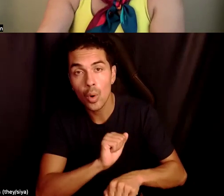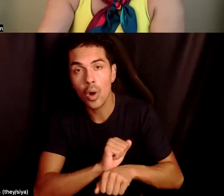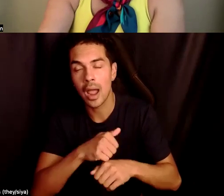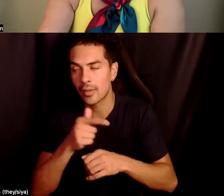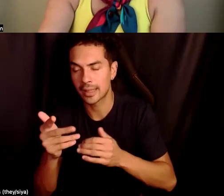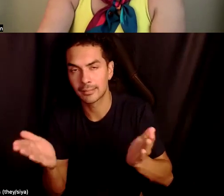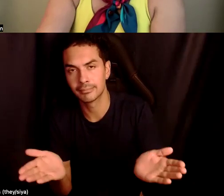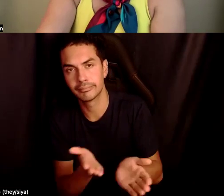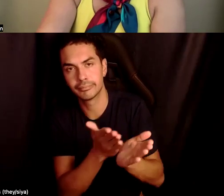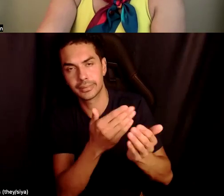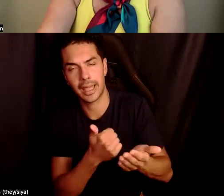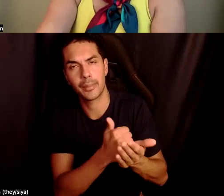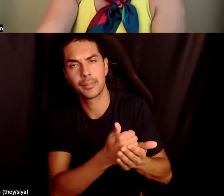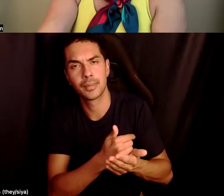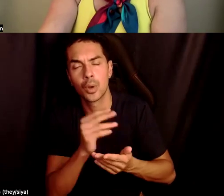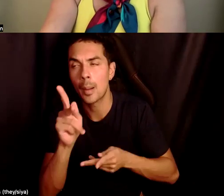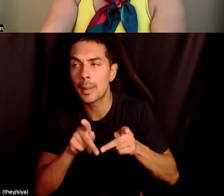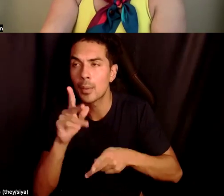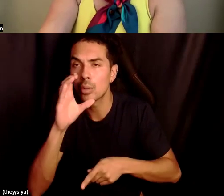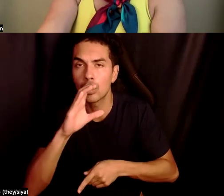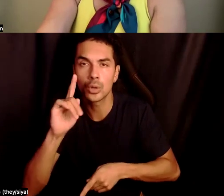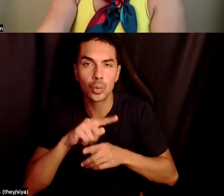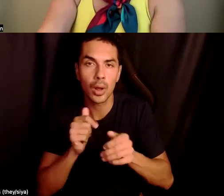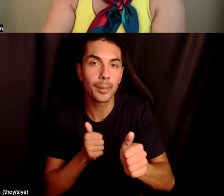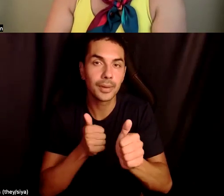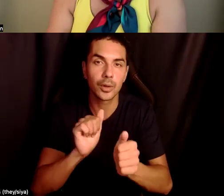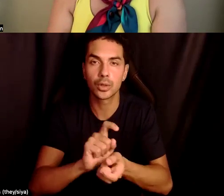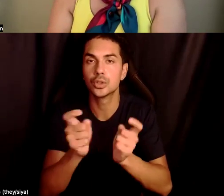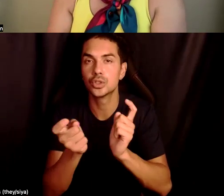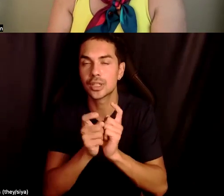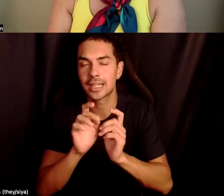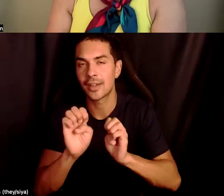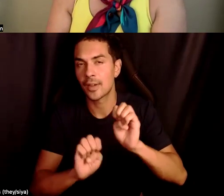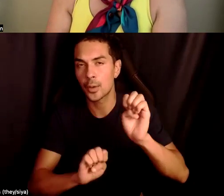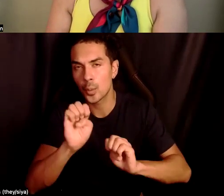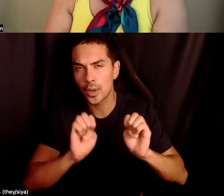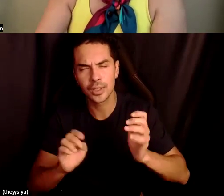might mean for, um, folks seeking to update or change their ways of evaluation.